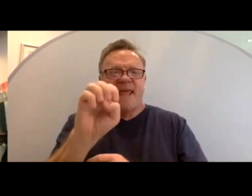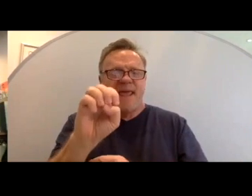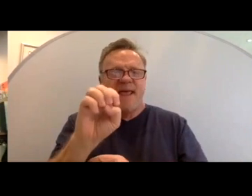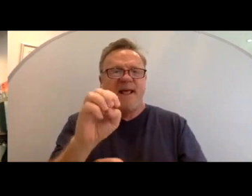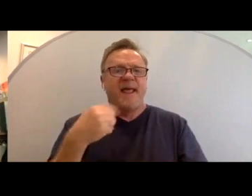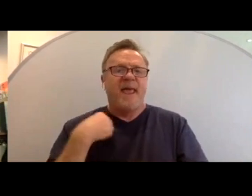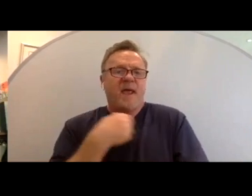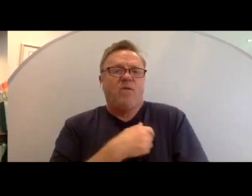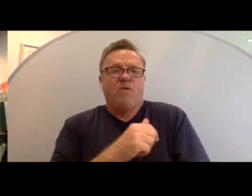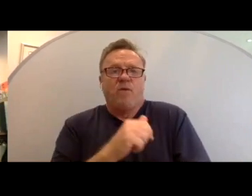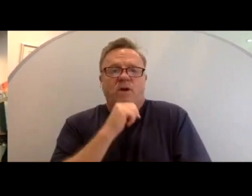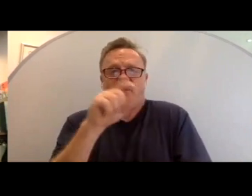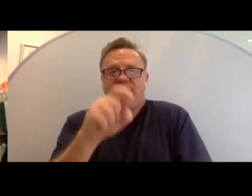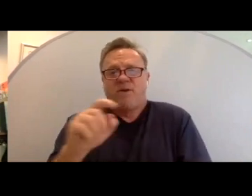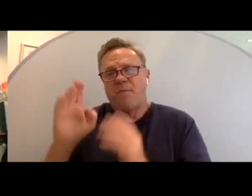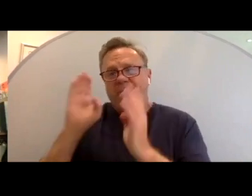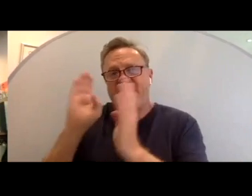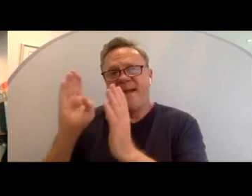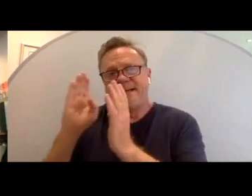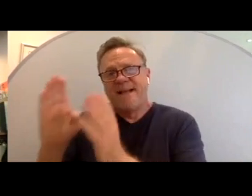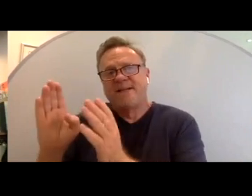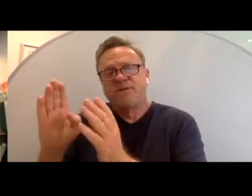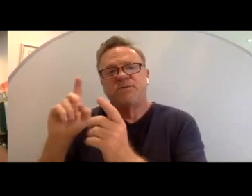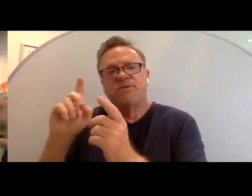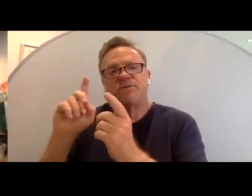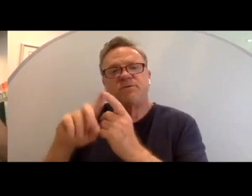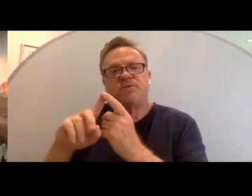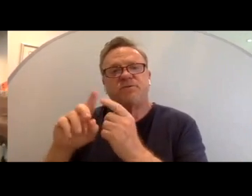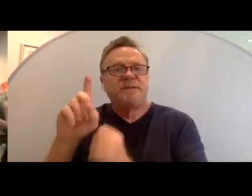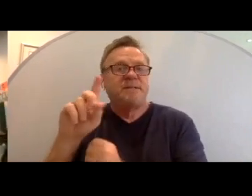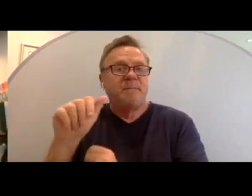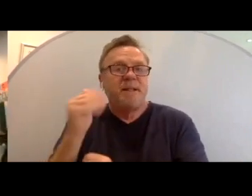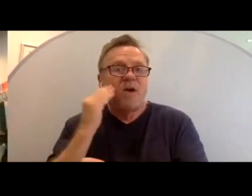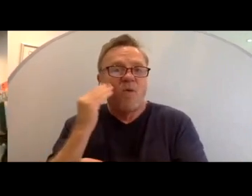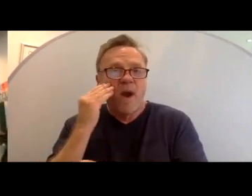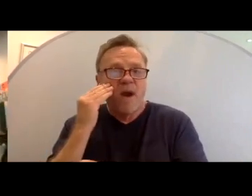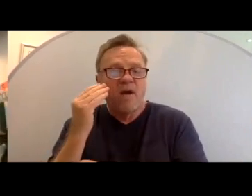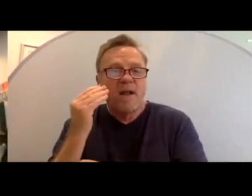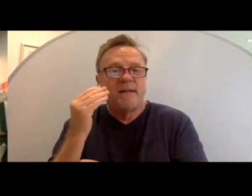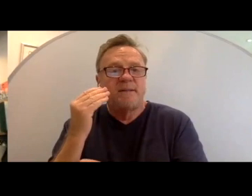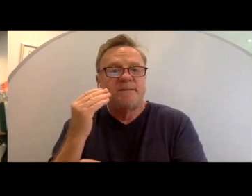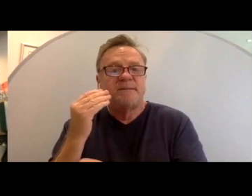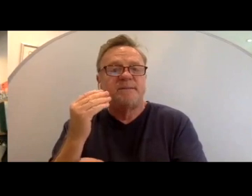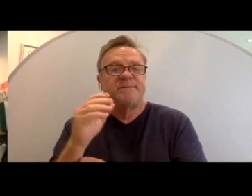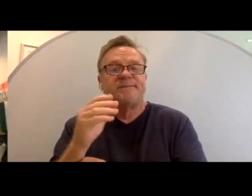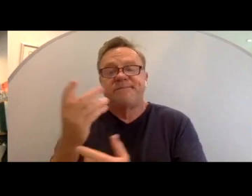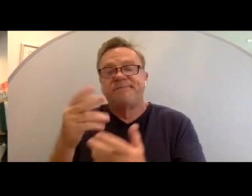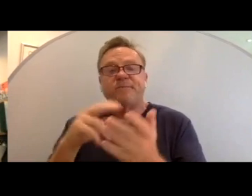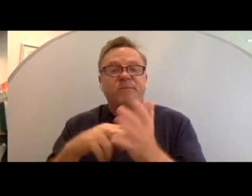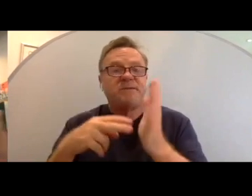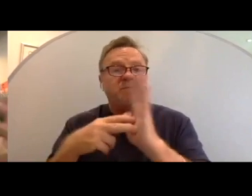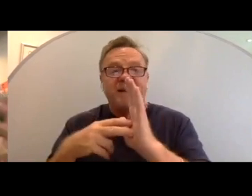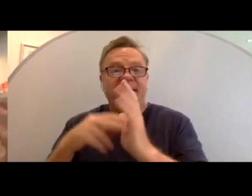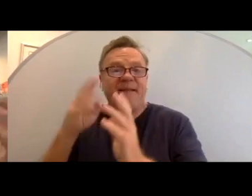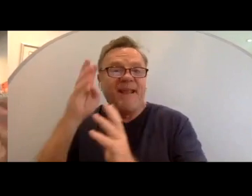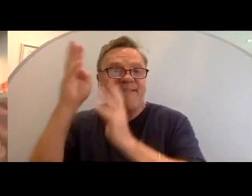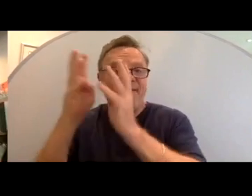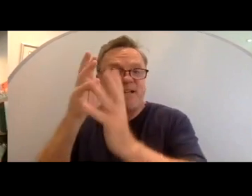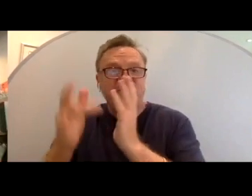don't need to pay attention to disability awareness, and therefore the innovations that need to go with them. And